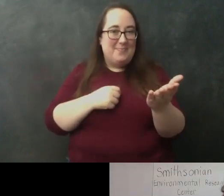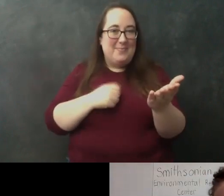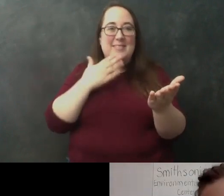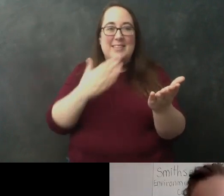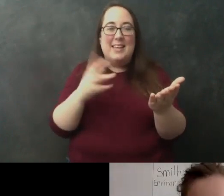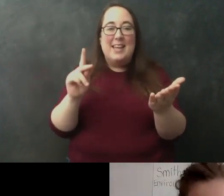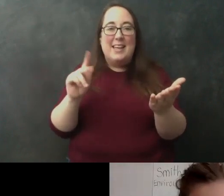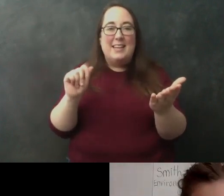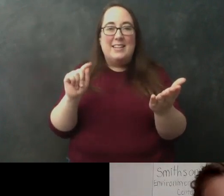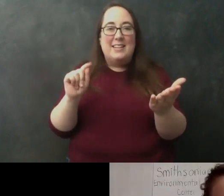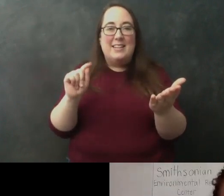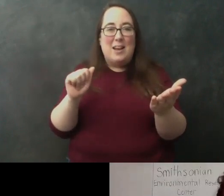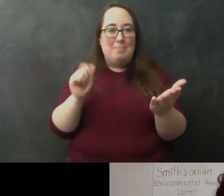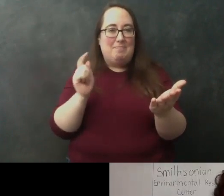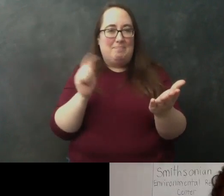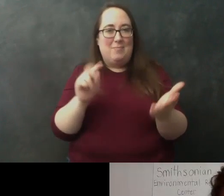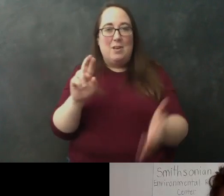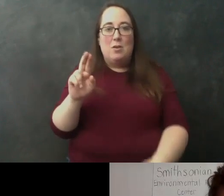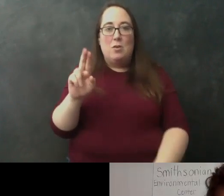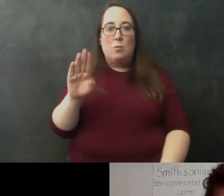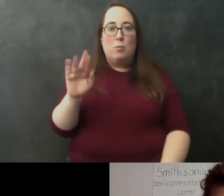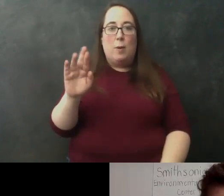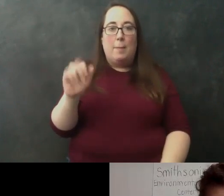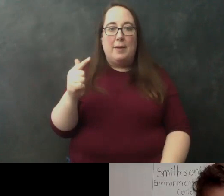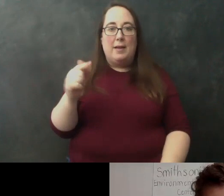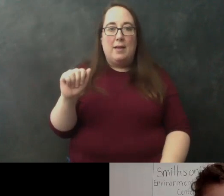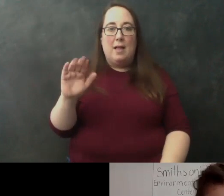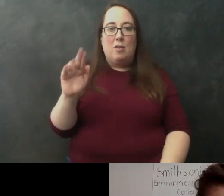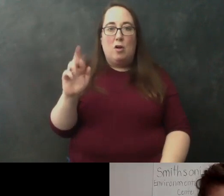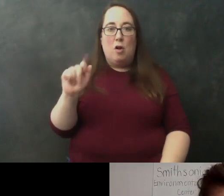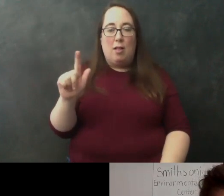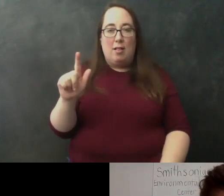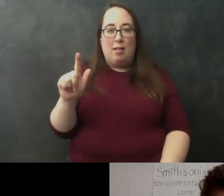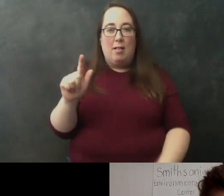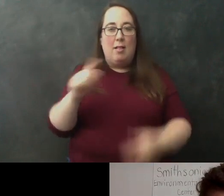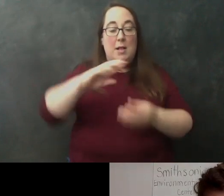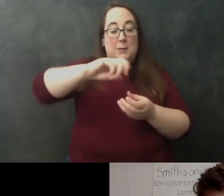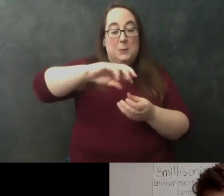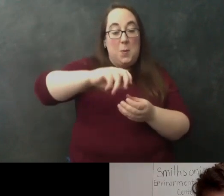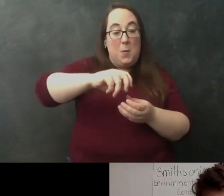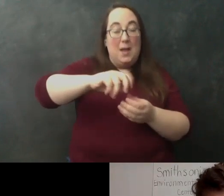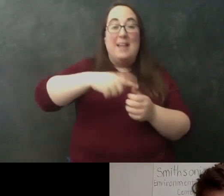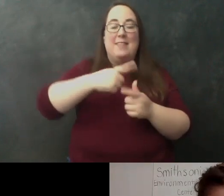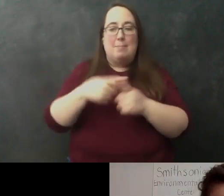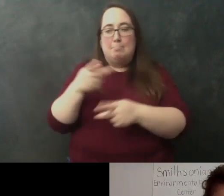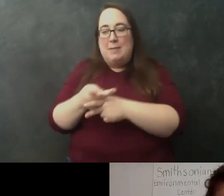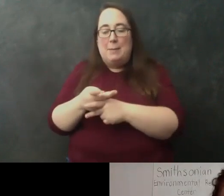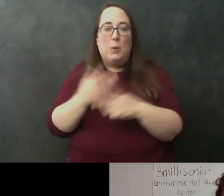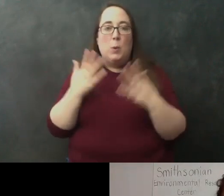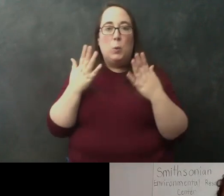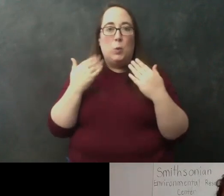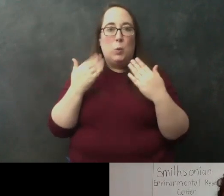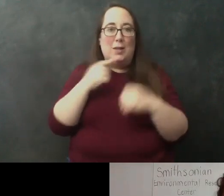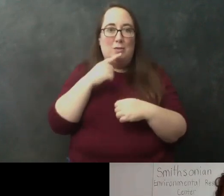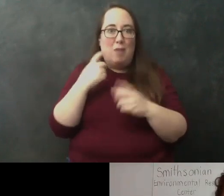rubbing alcohol make sure you close it nice and tight and stored in a cool and dry place um also